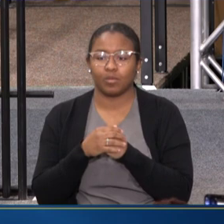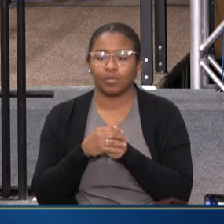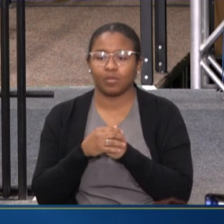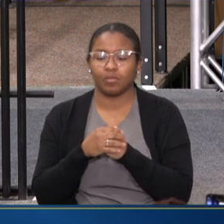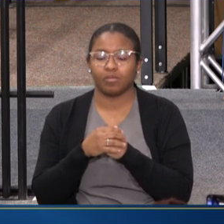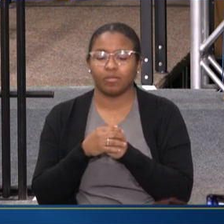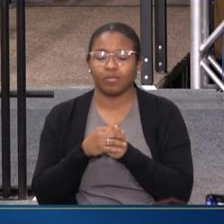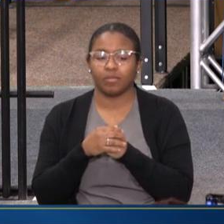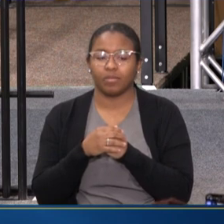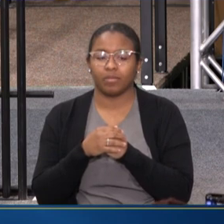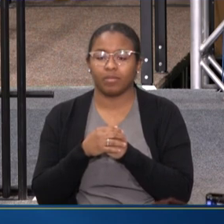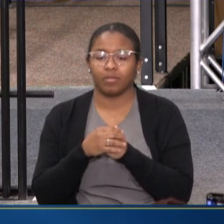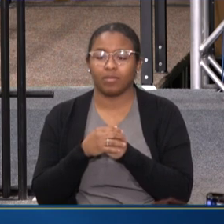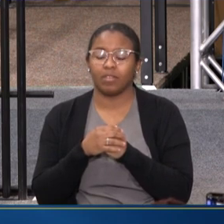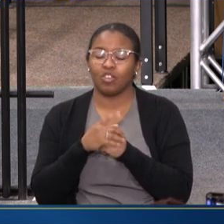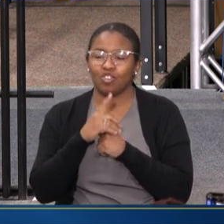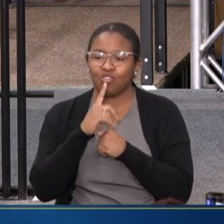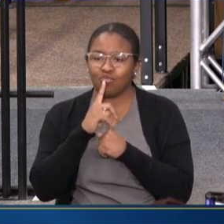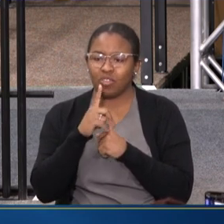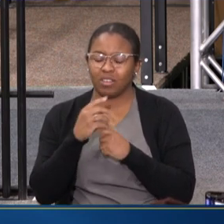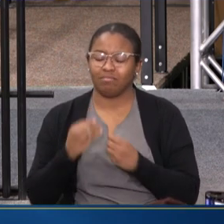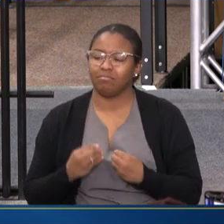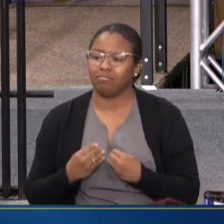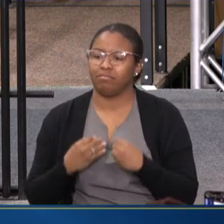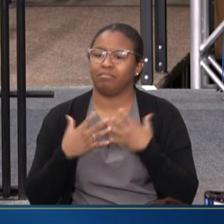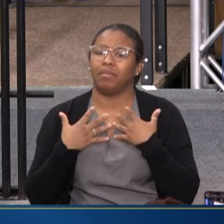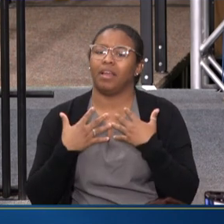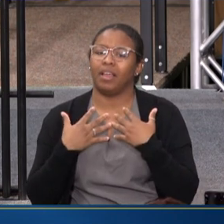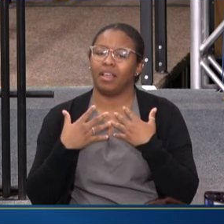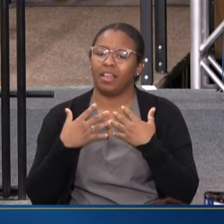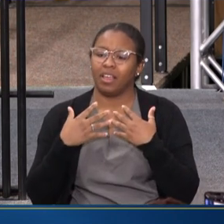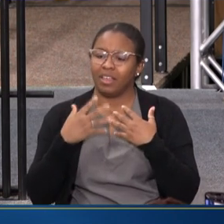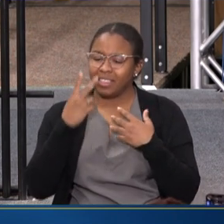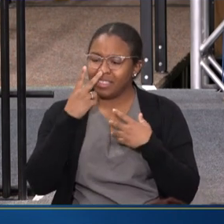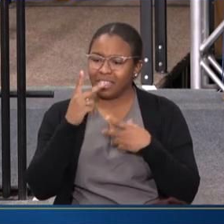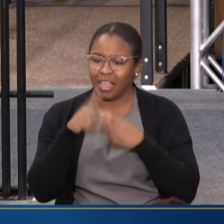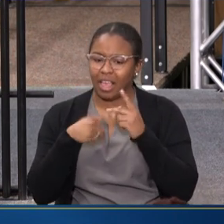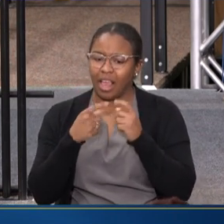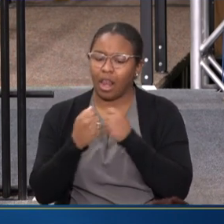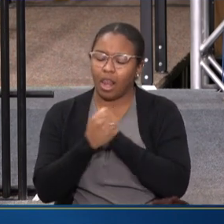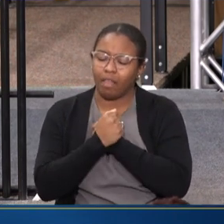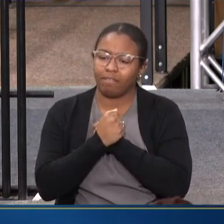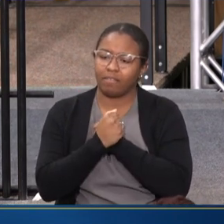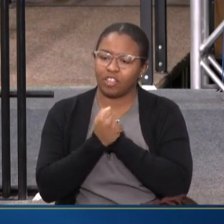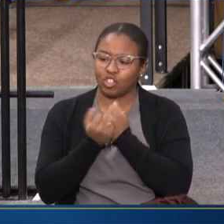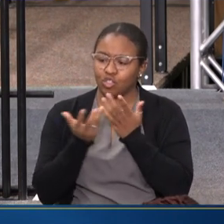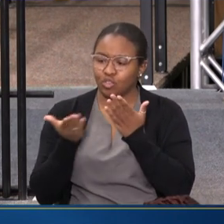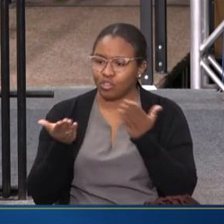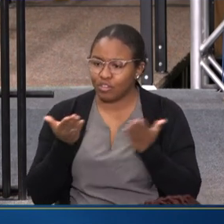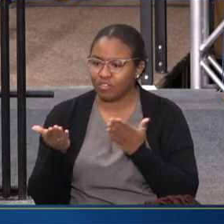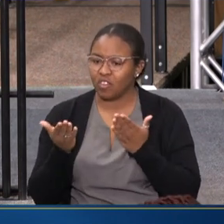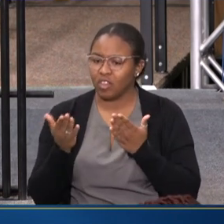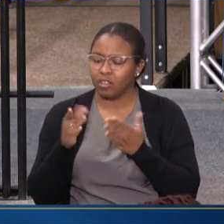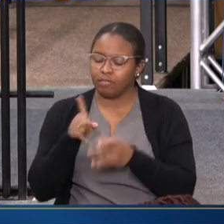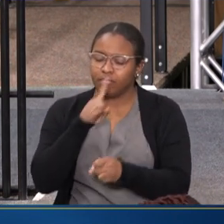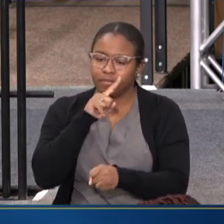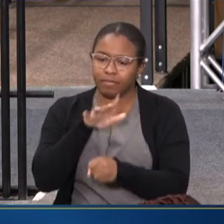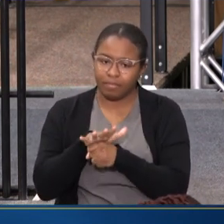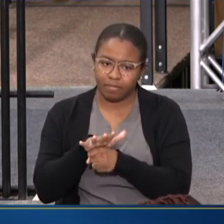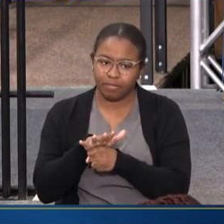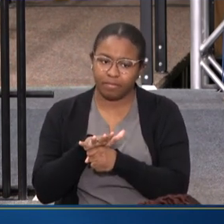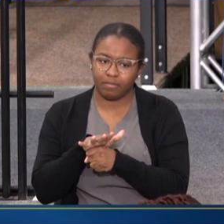IT IS INCREDIBLE AND INSPIRING TO SEE THE LOVE, THE SERVICE, THE COMMITMENT